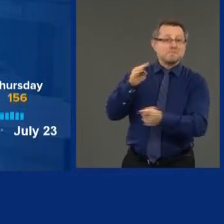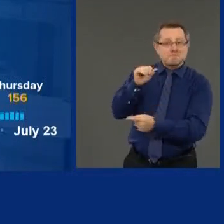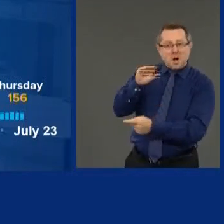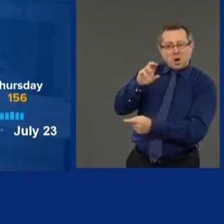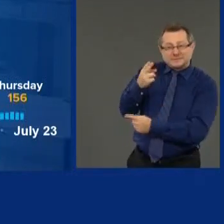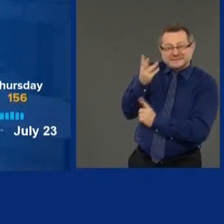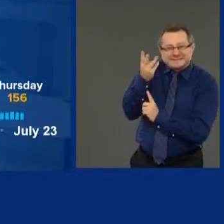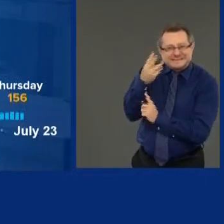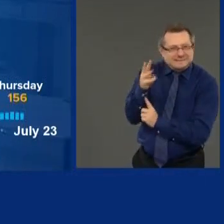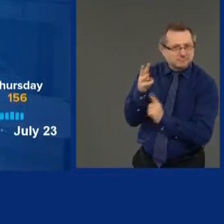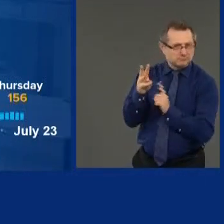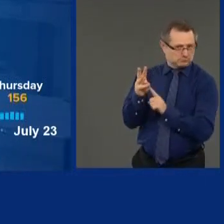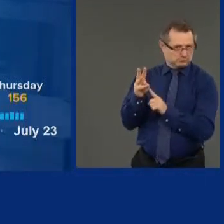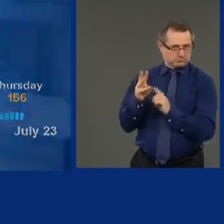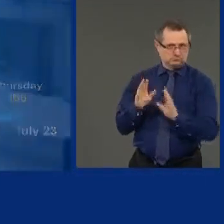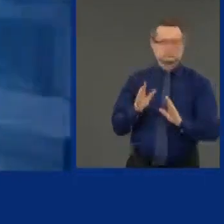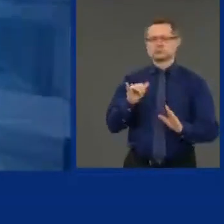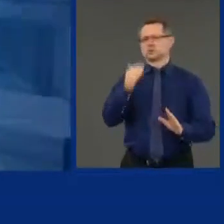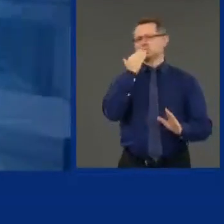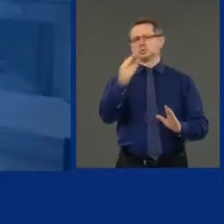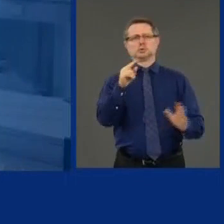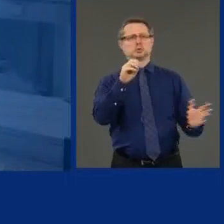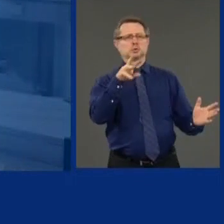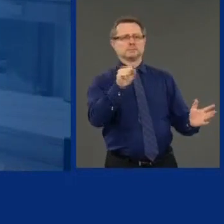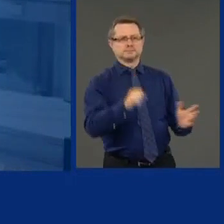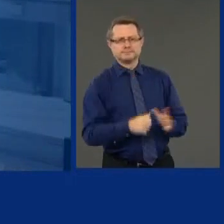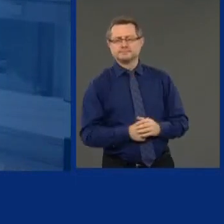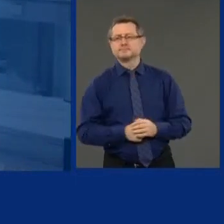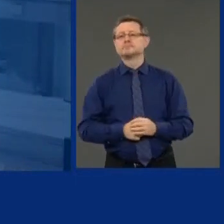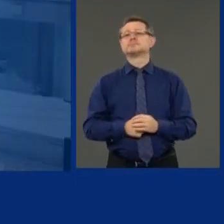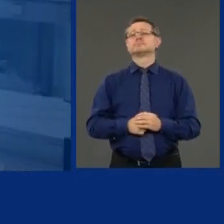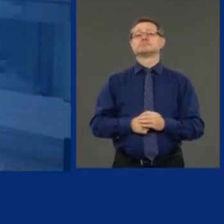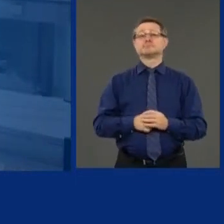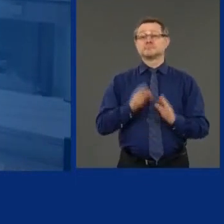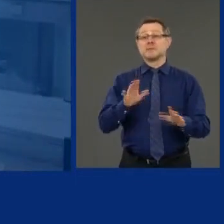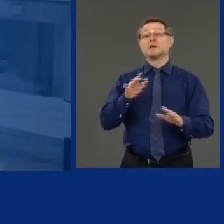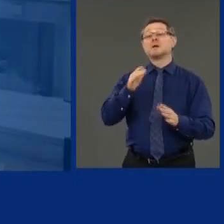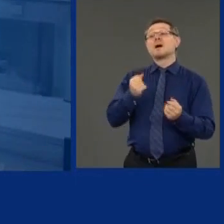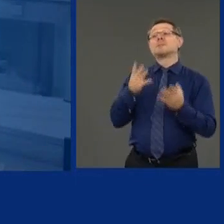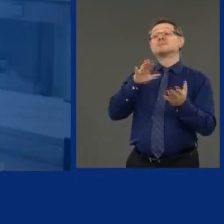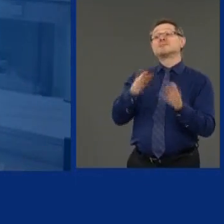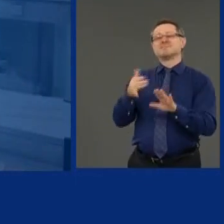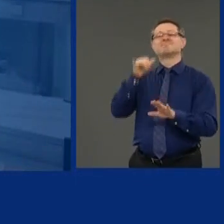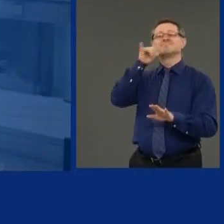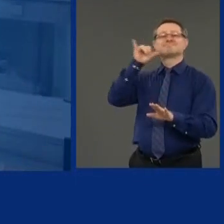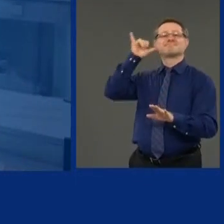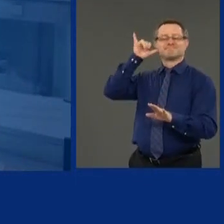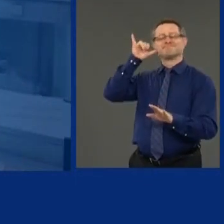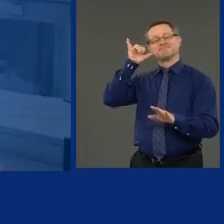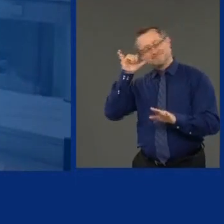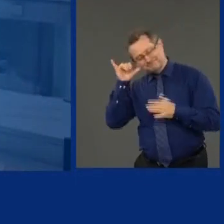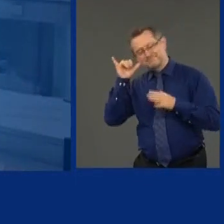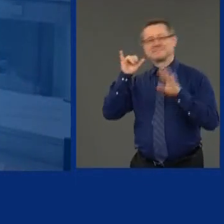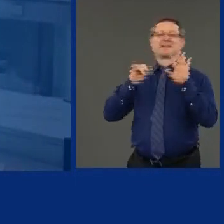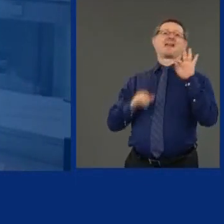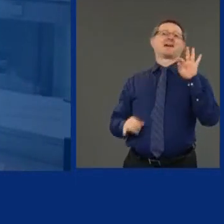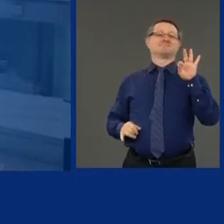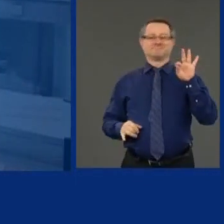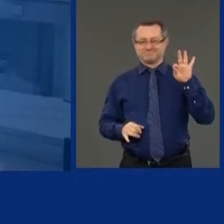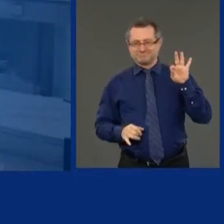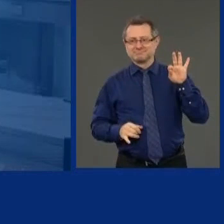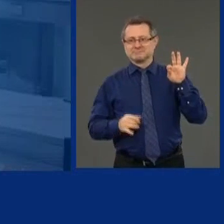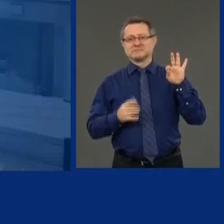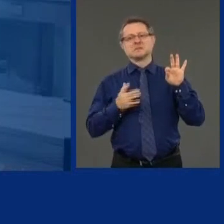So that is all really good news. Number of deaths, nine. When anyone dies, it's not a good day.